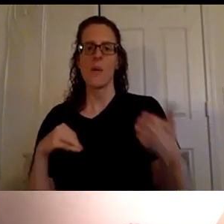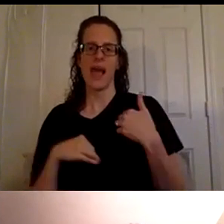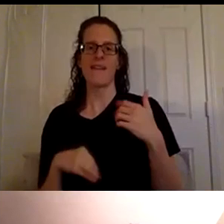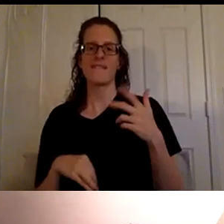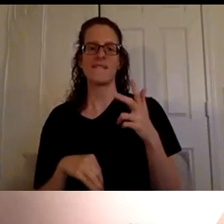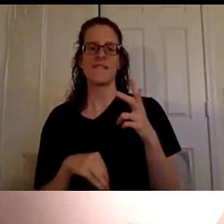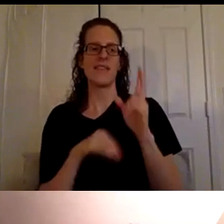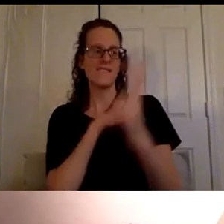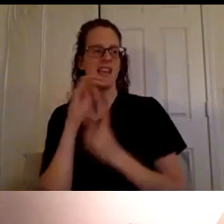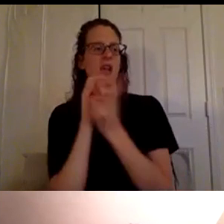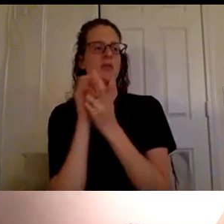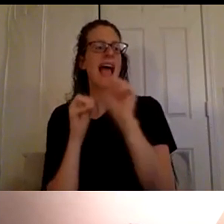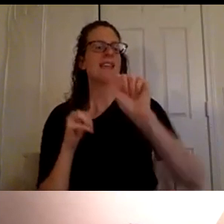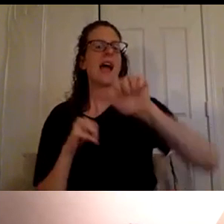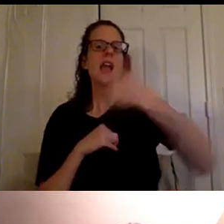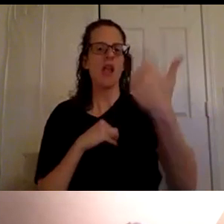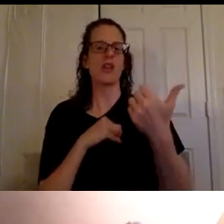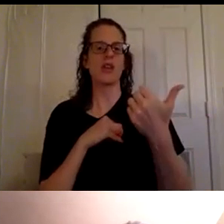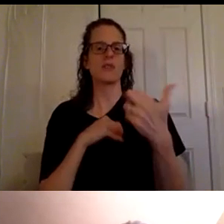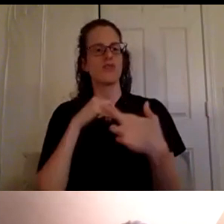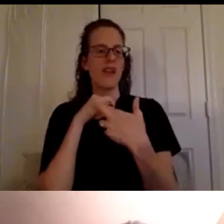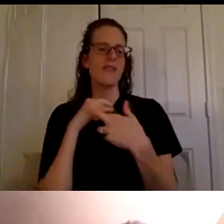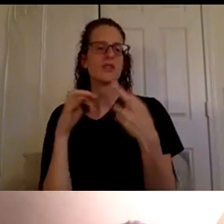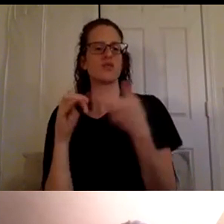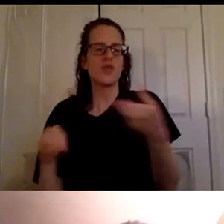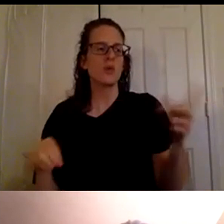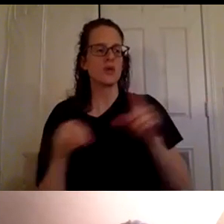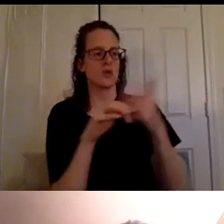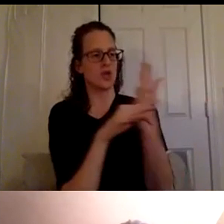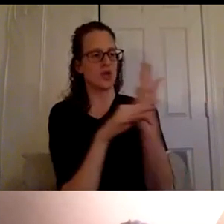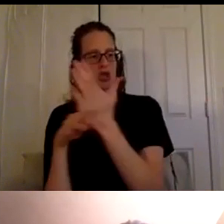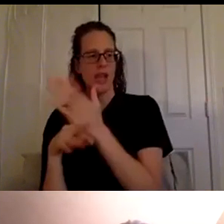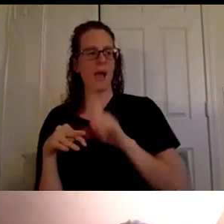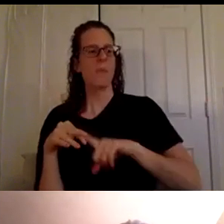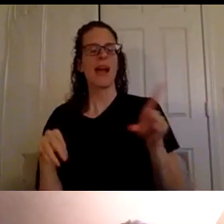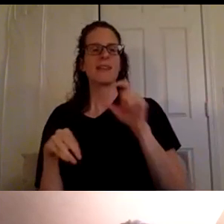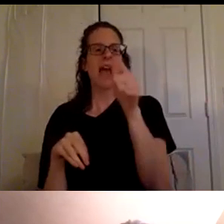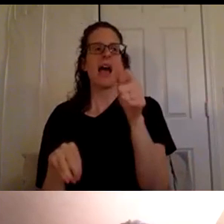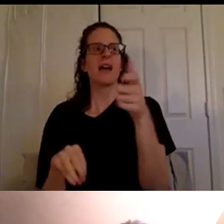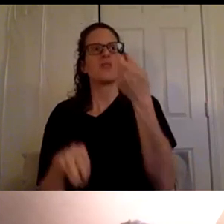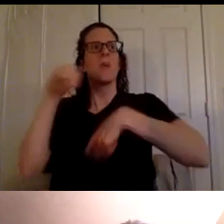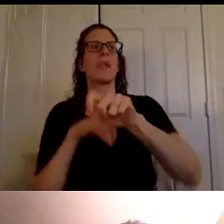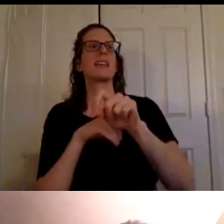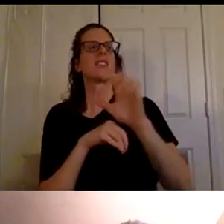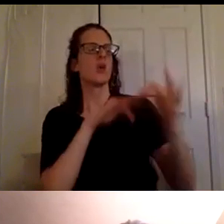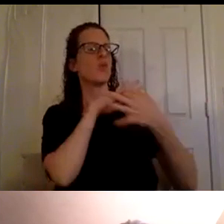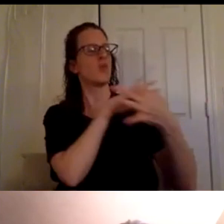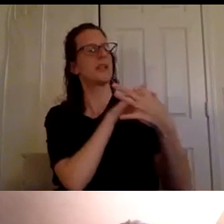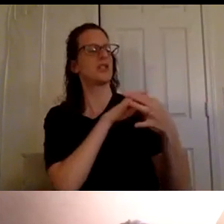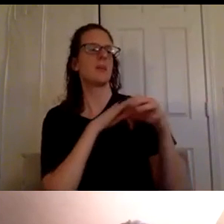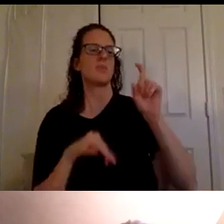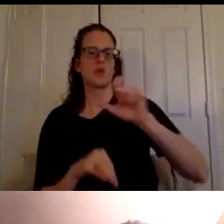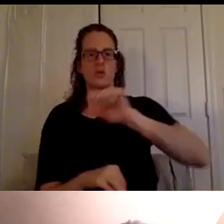for a resource for you um but it doesn't replace that relationship that always comes first